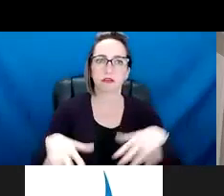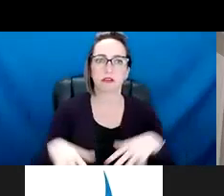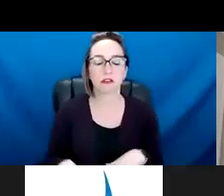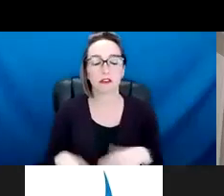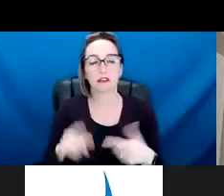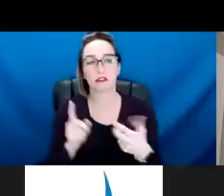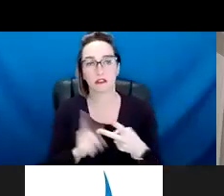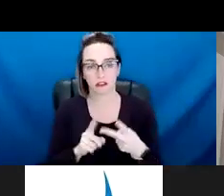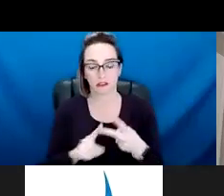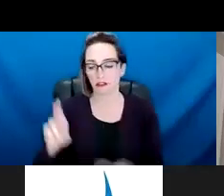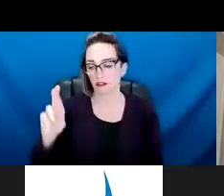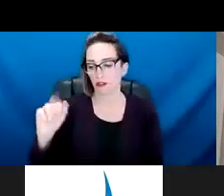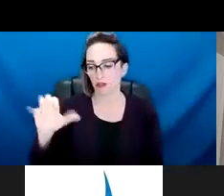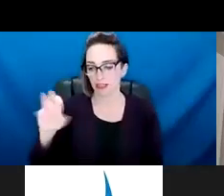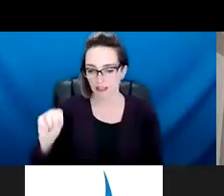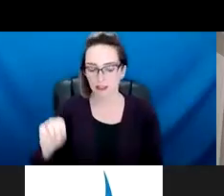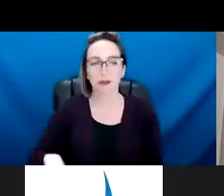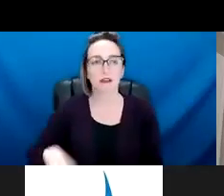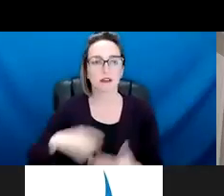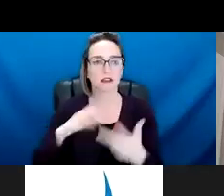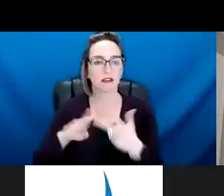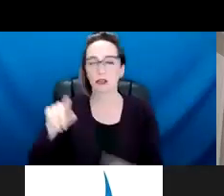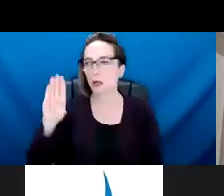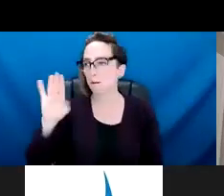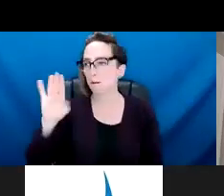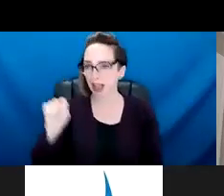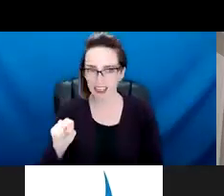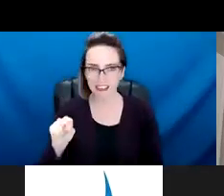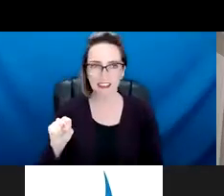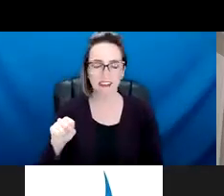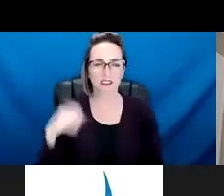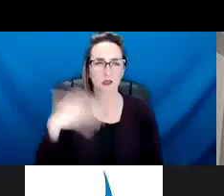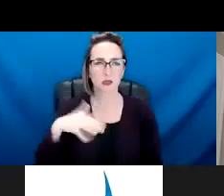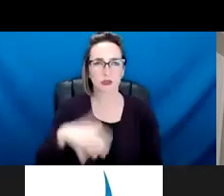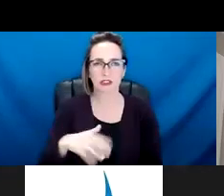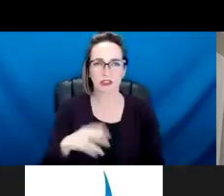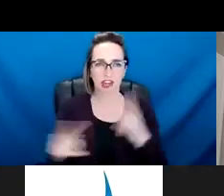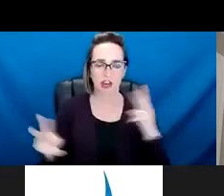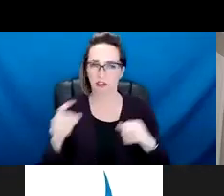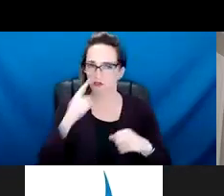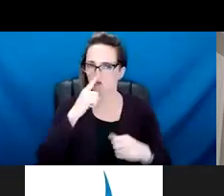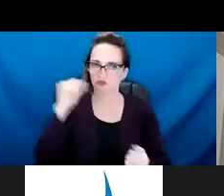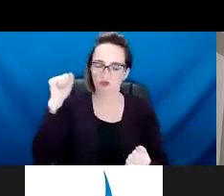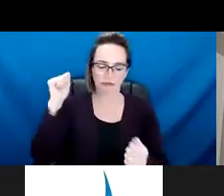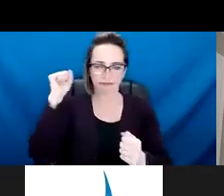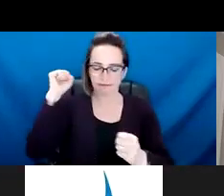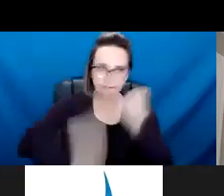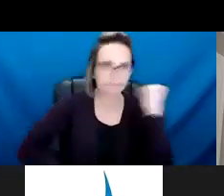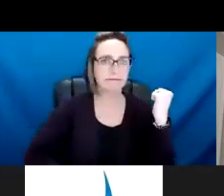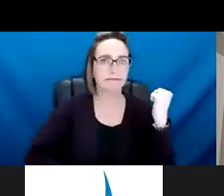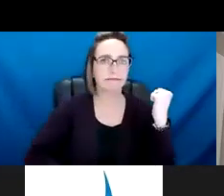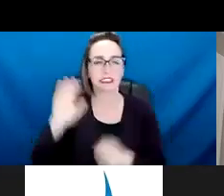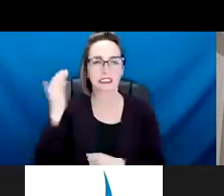bias and Milleristic militaristic attitudes seem firmly entrenched in current responses. Uh,